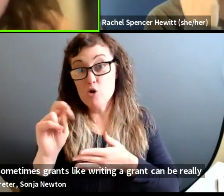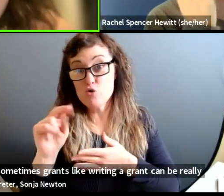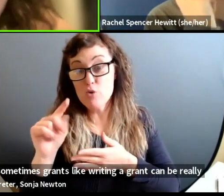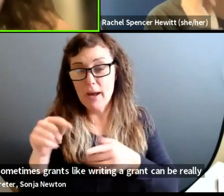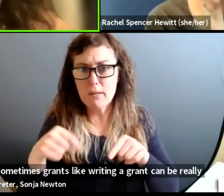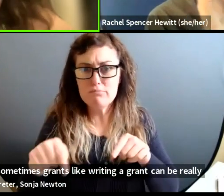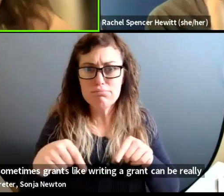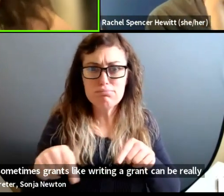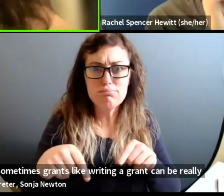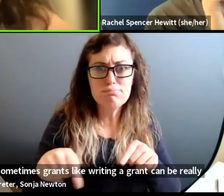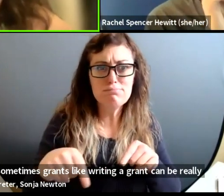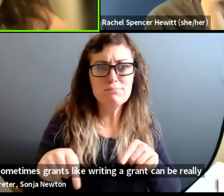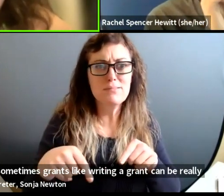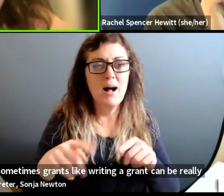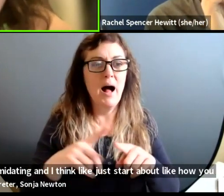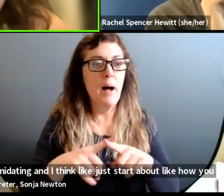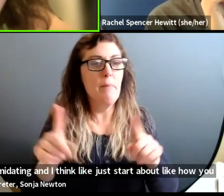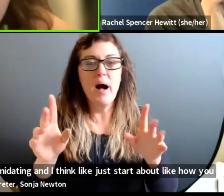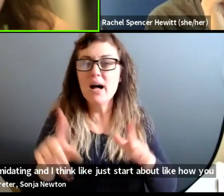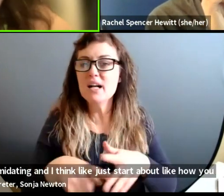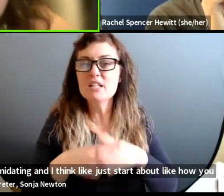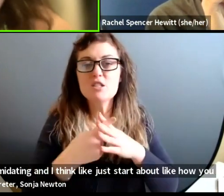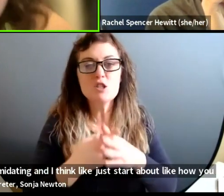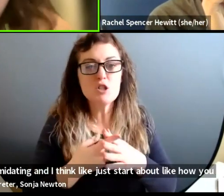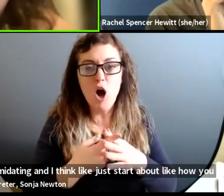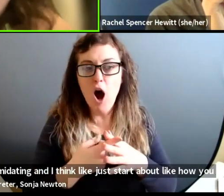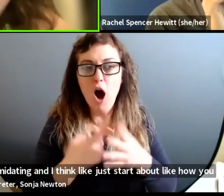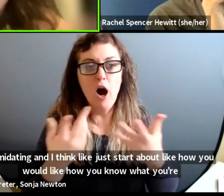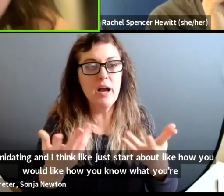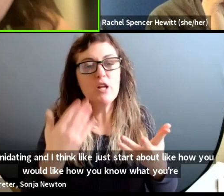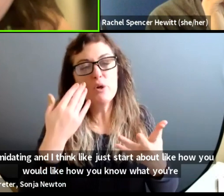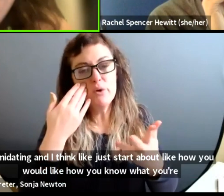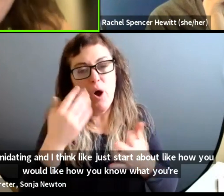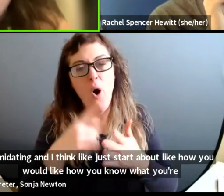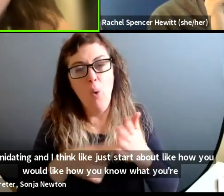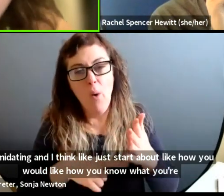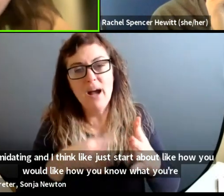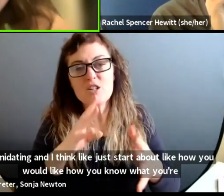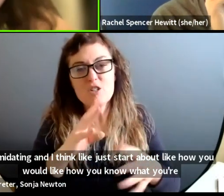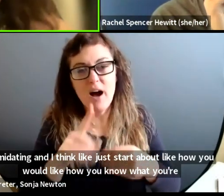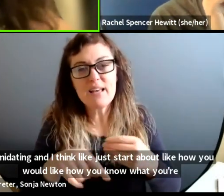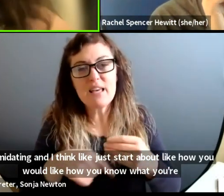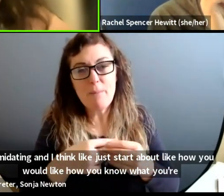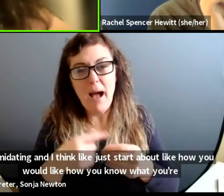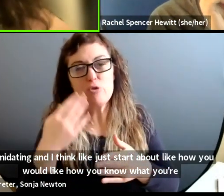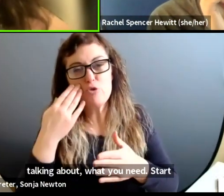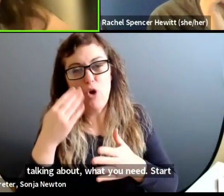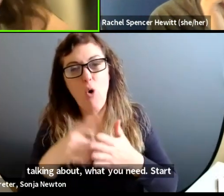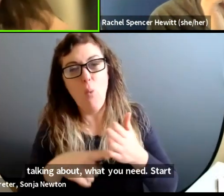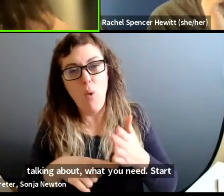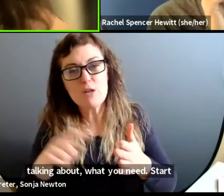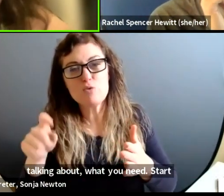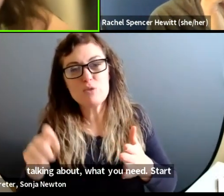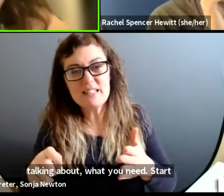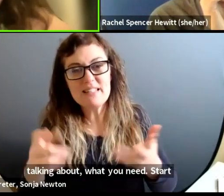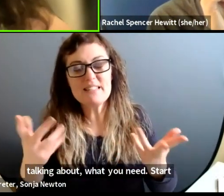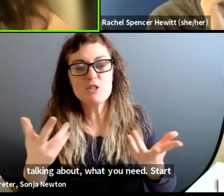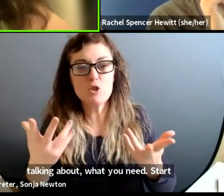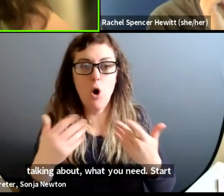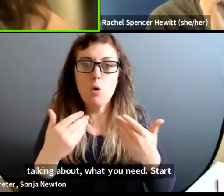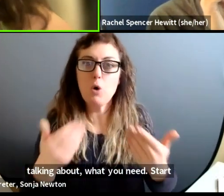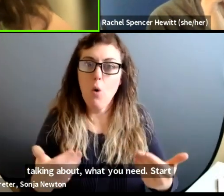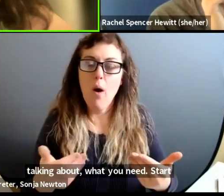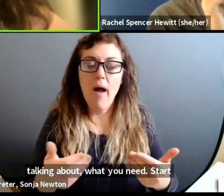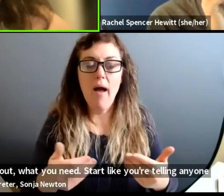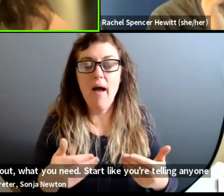like, just start at like how you would, like how, you know what you're talking about, you know what you need, start like you're telling anyone, you're a friend,